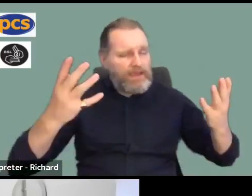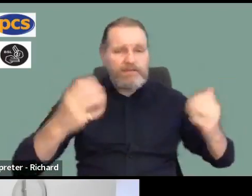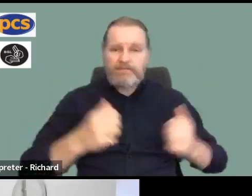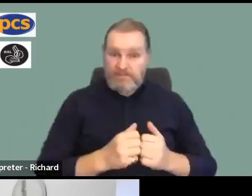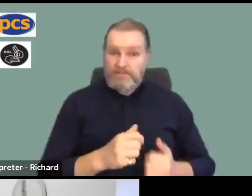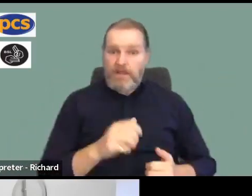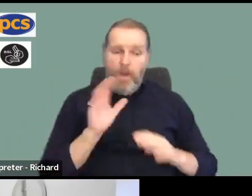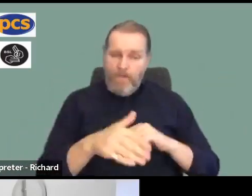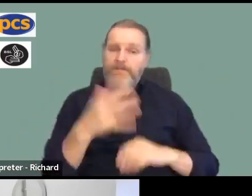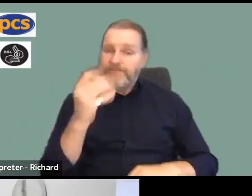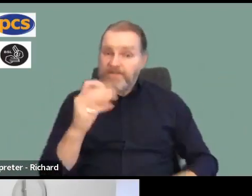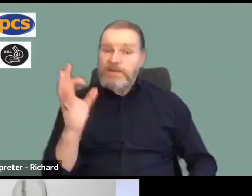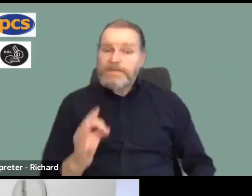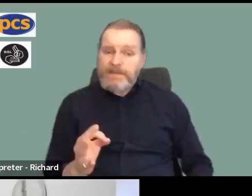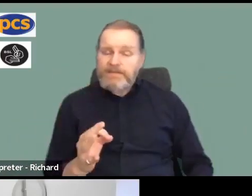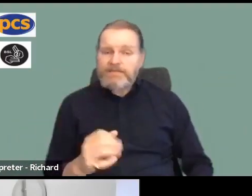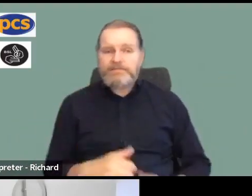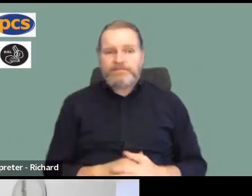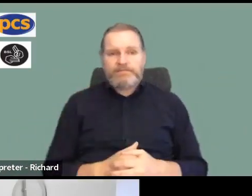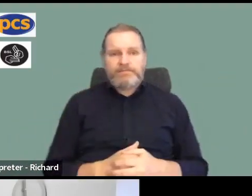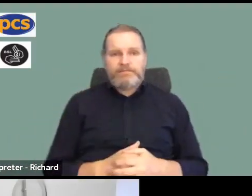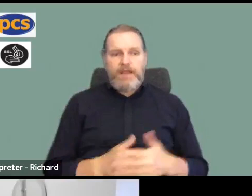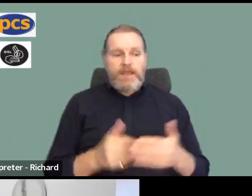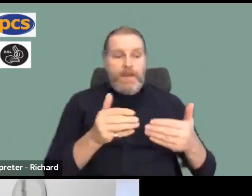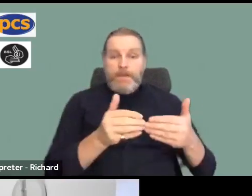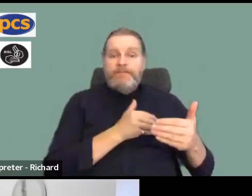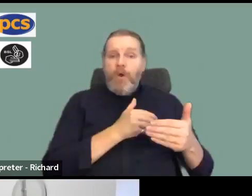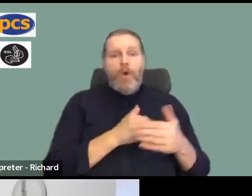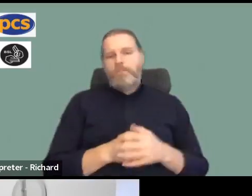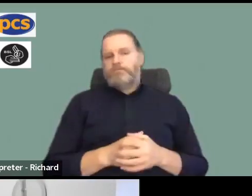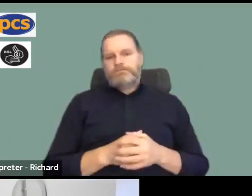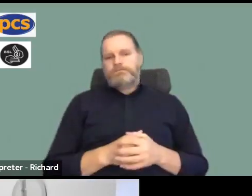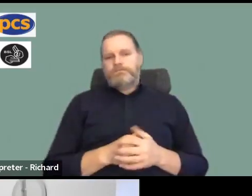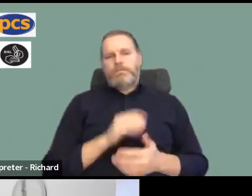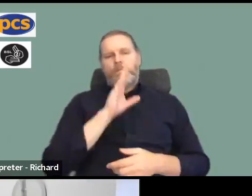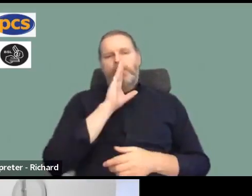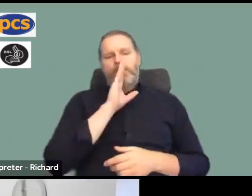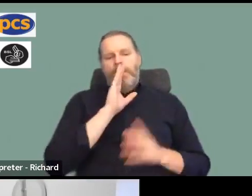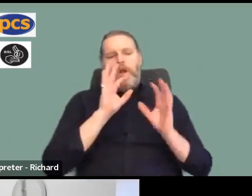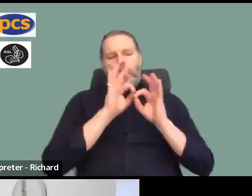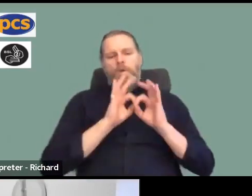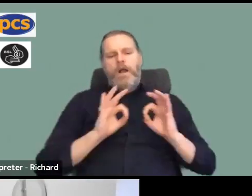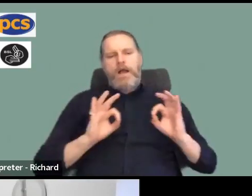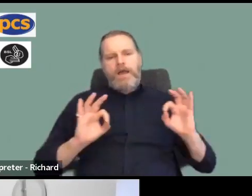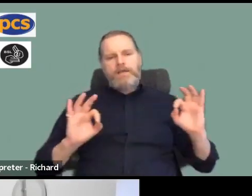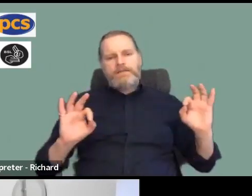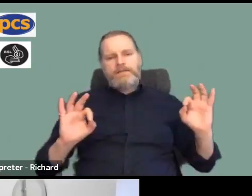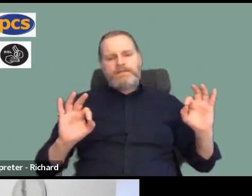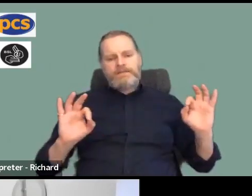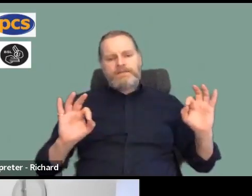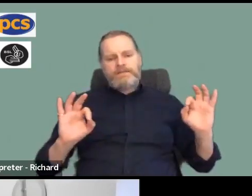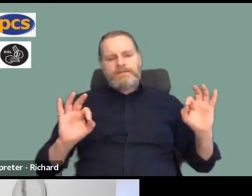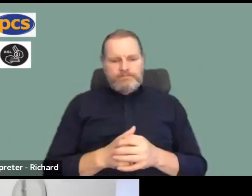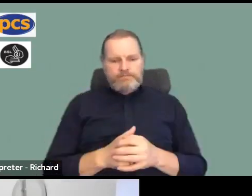they weren't able to make their case before the action had taken place. And we know this is the case because the last time we took